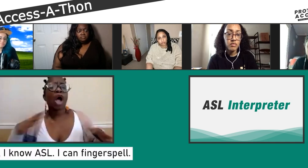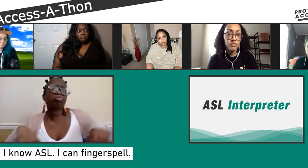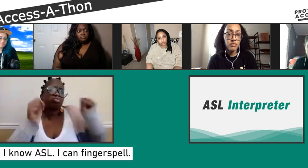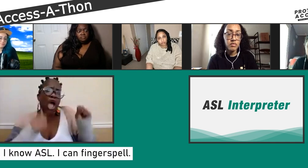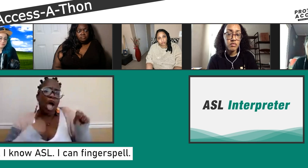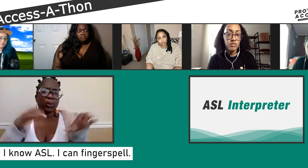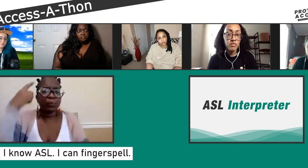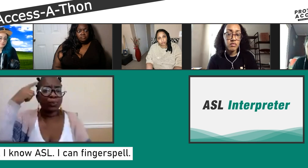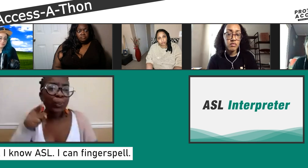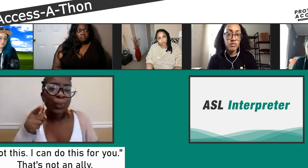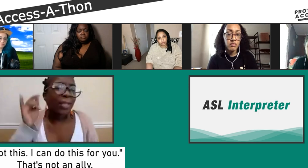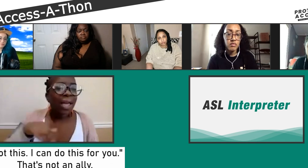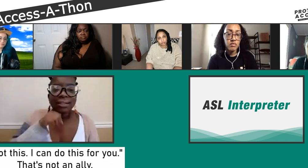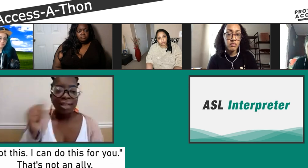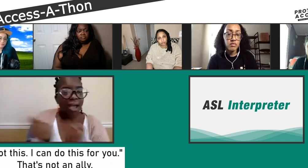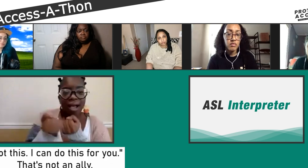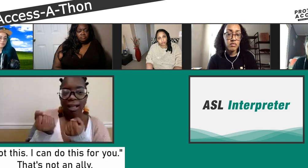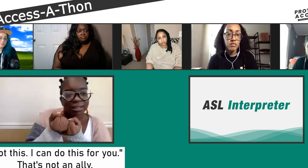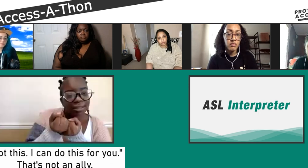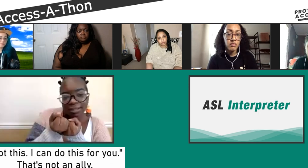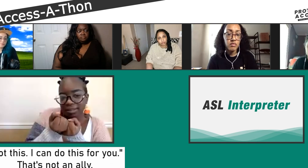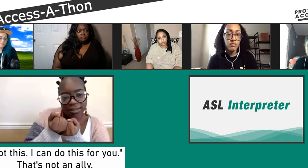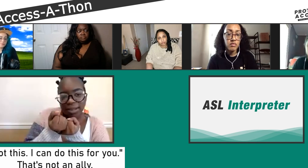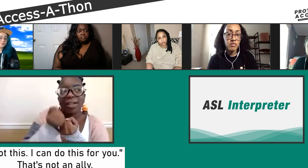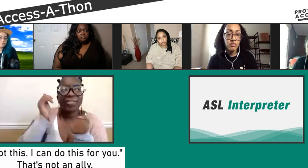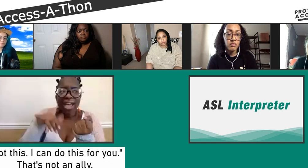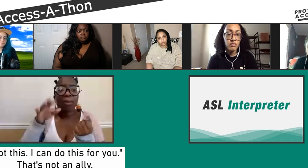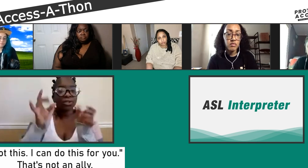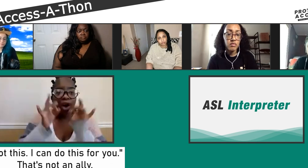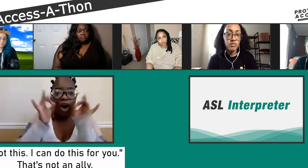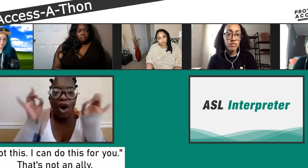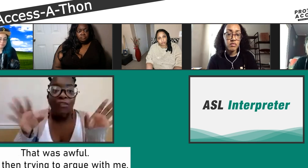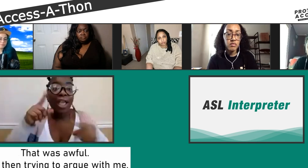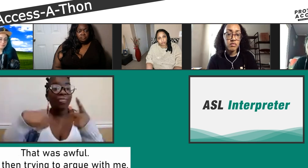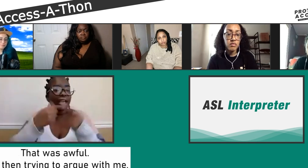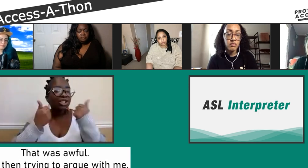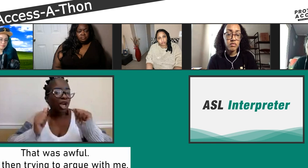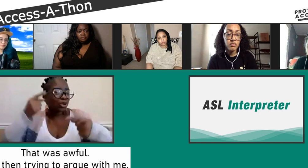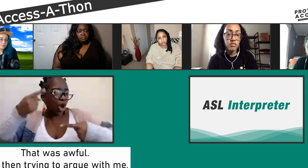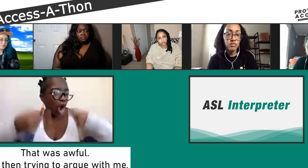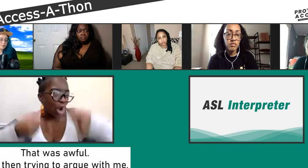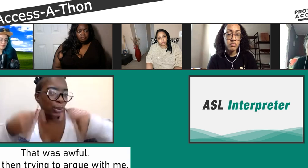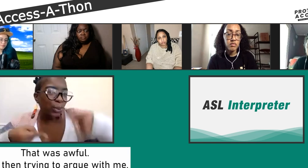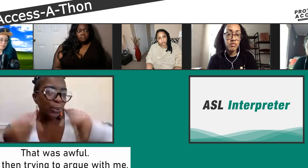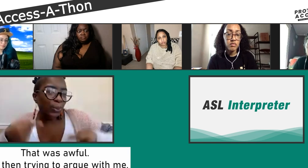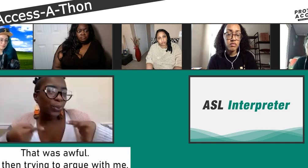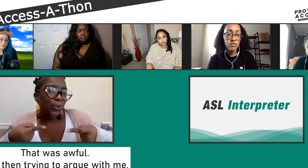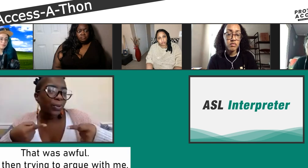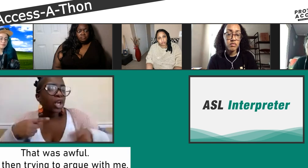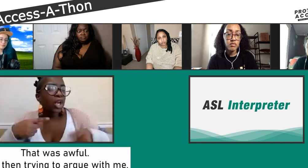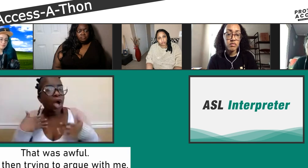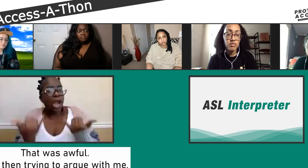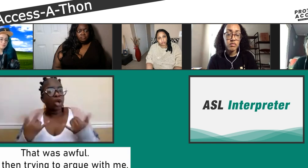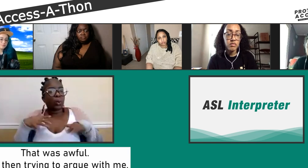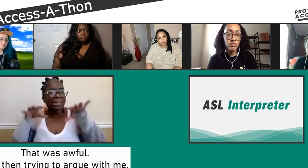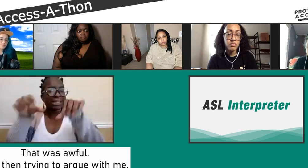job. But really, they didn't. They did not advocate. It was an awful experience. And